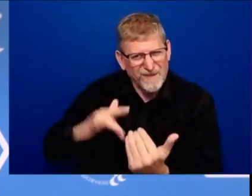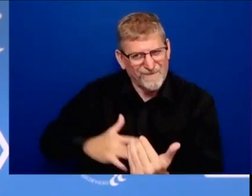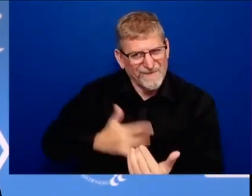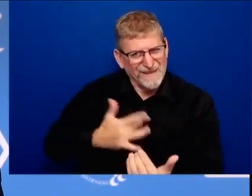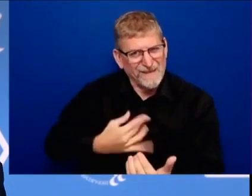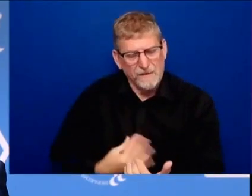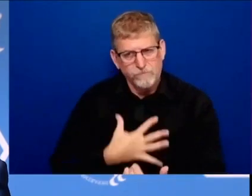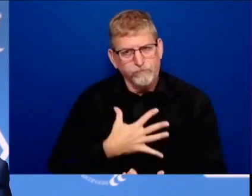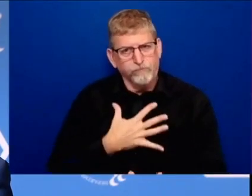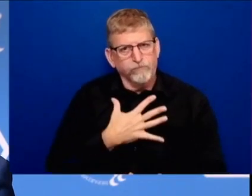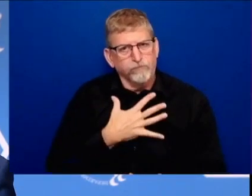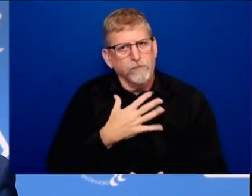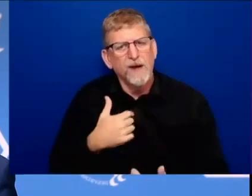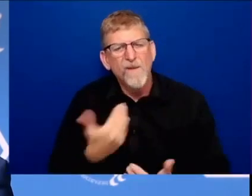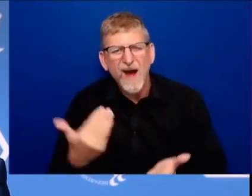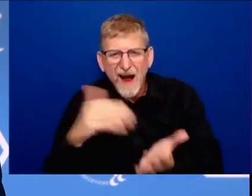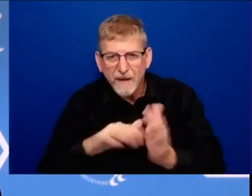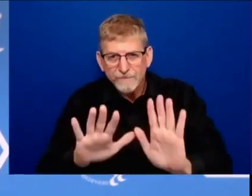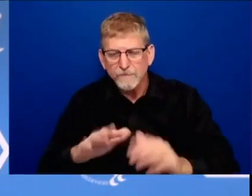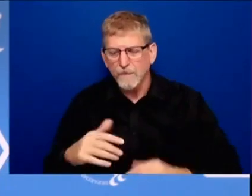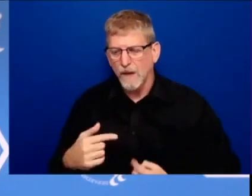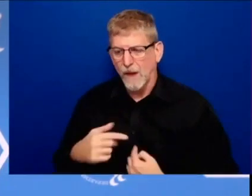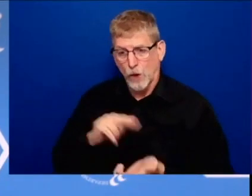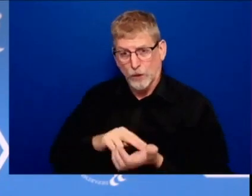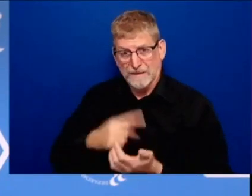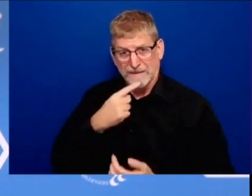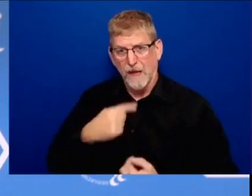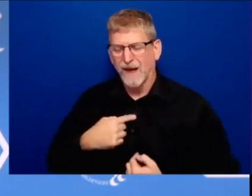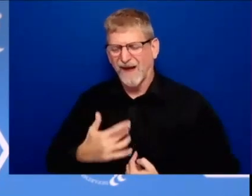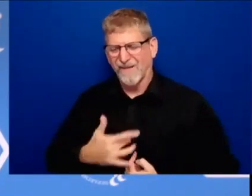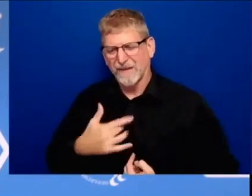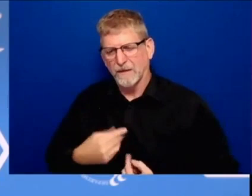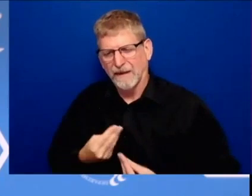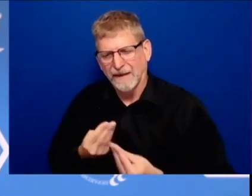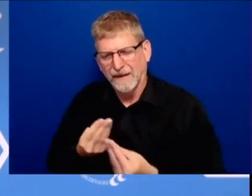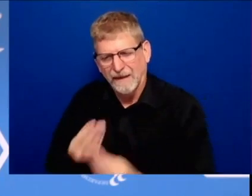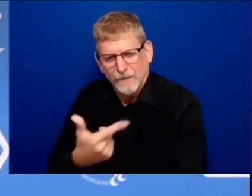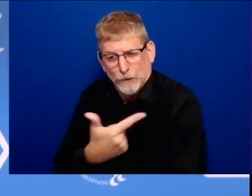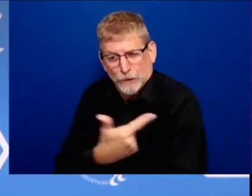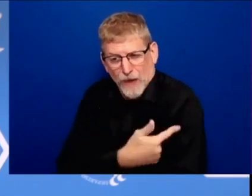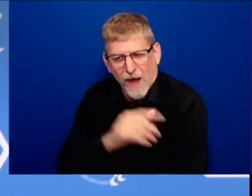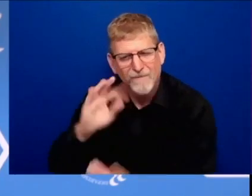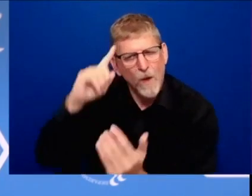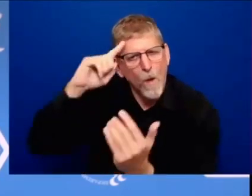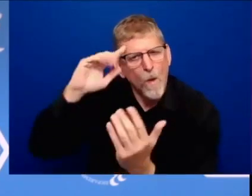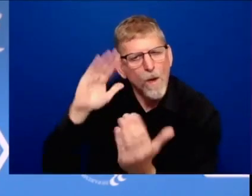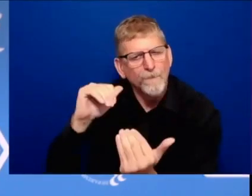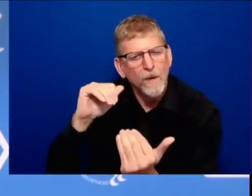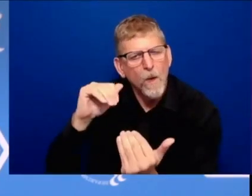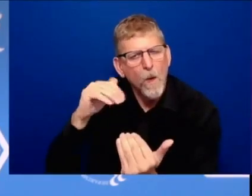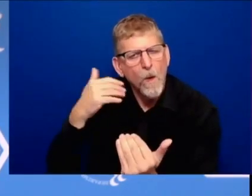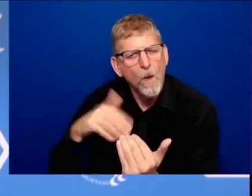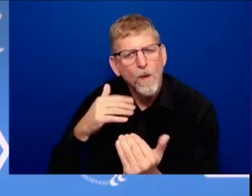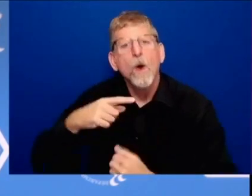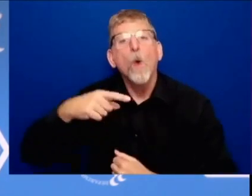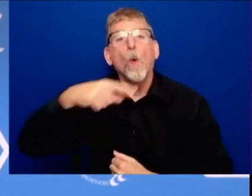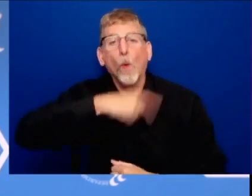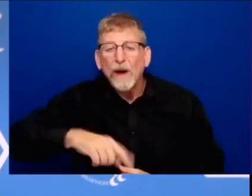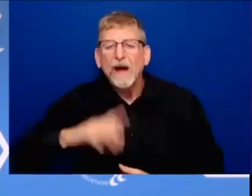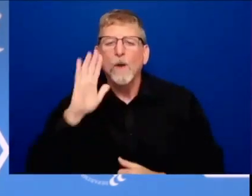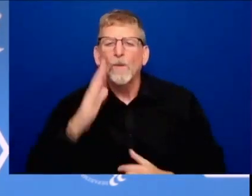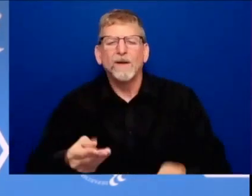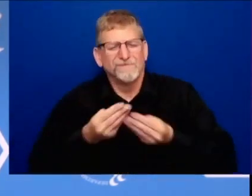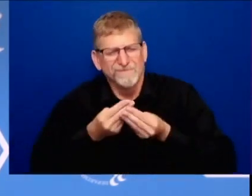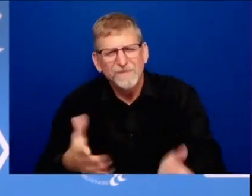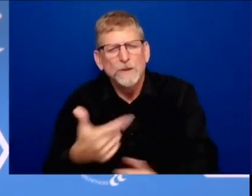hope we're going to get those doses of hope out at new and large-scale vaccination centers that were set up by the